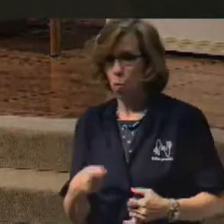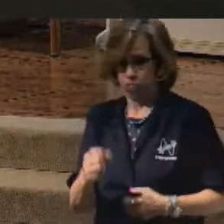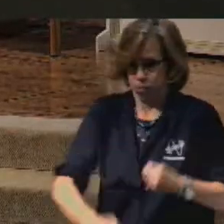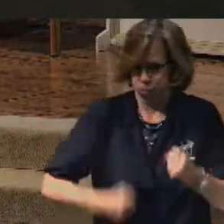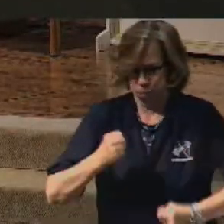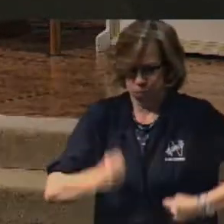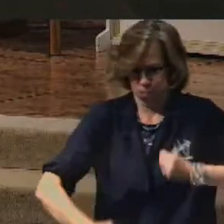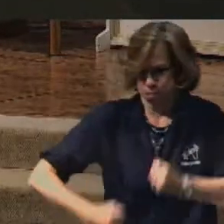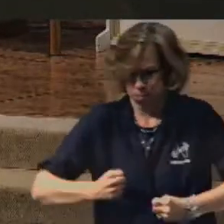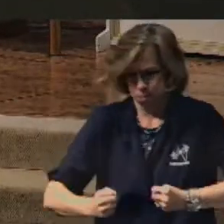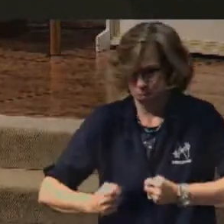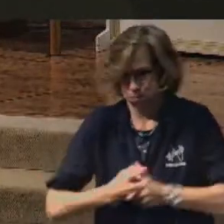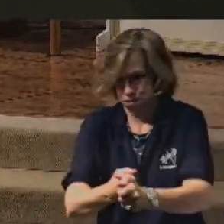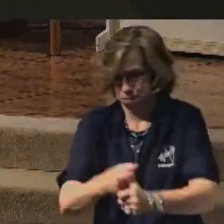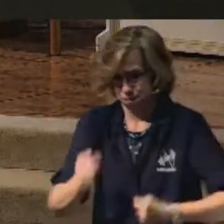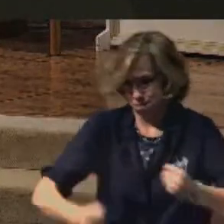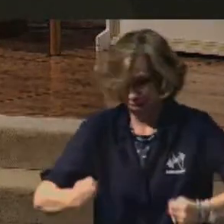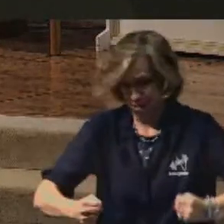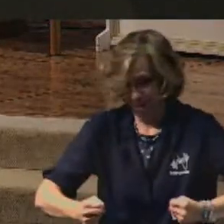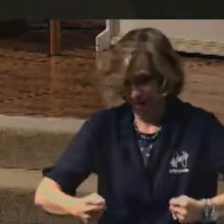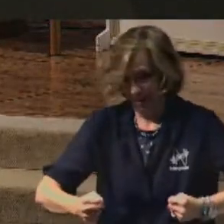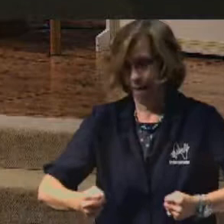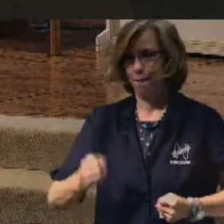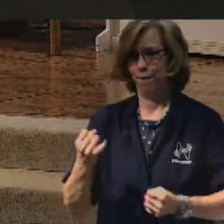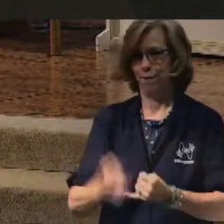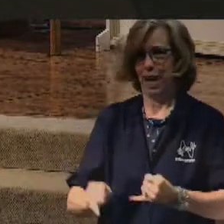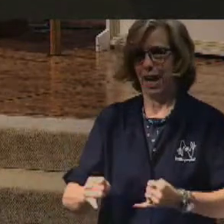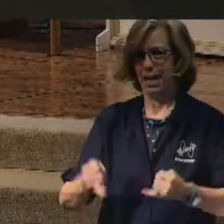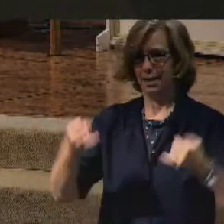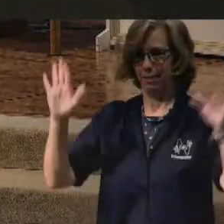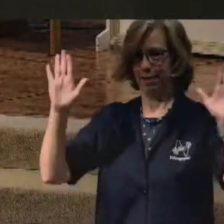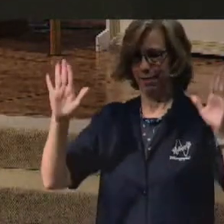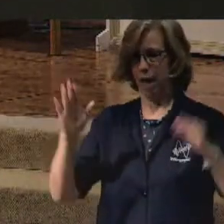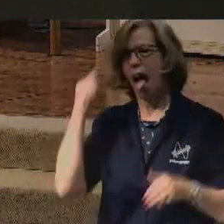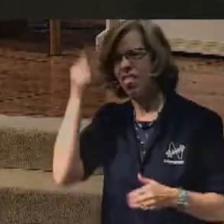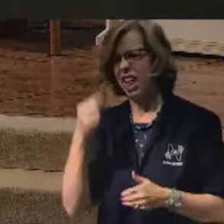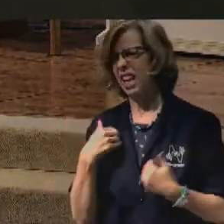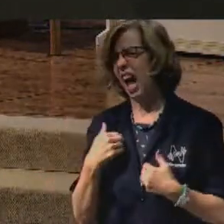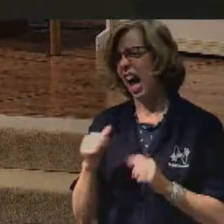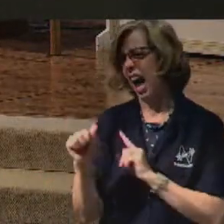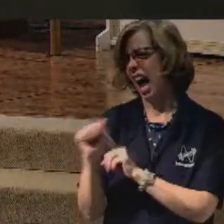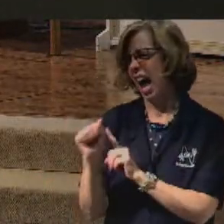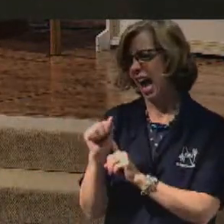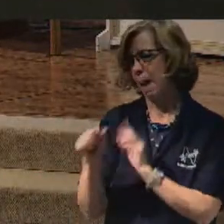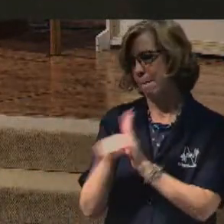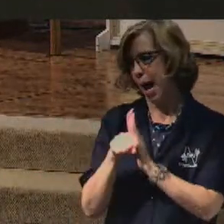it hard and finished well. I think I got an A minus. I don't know.